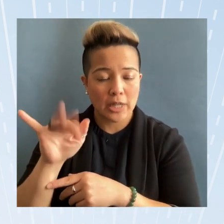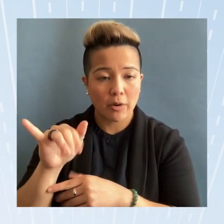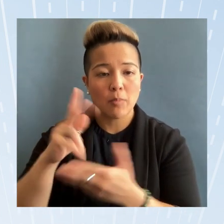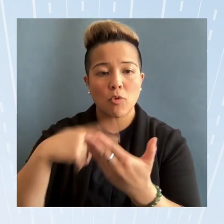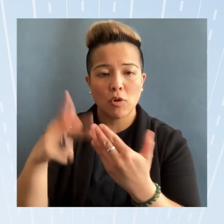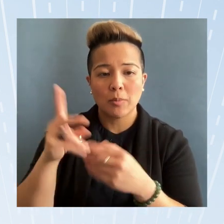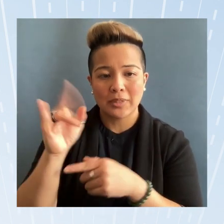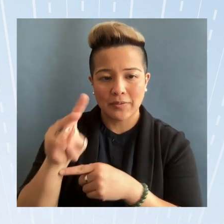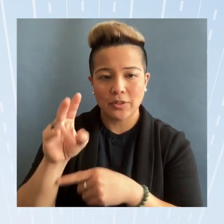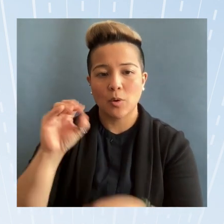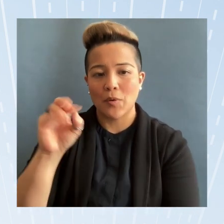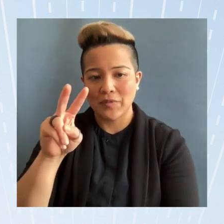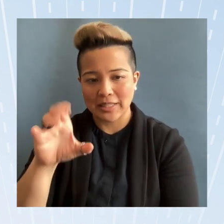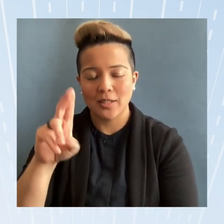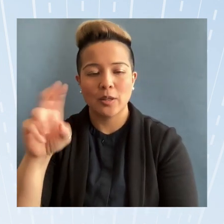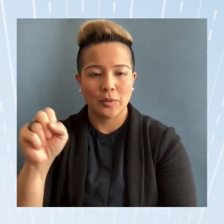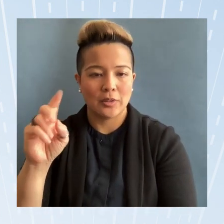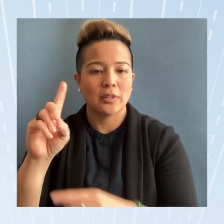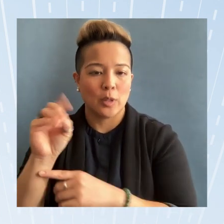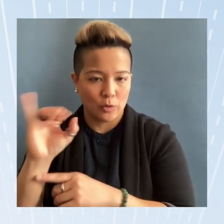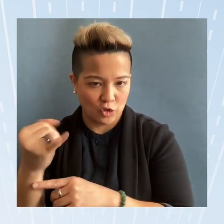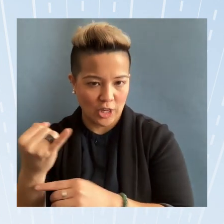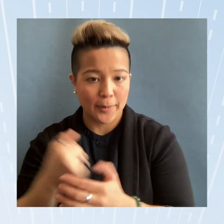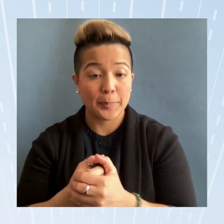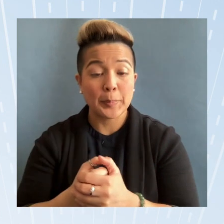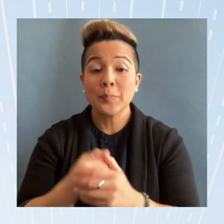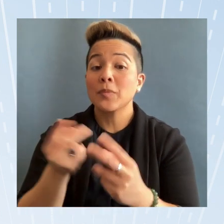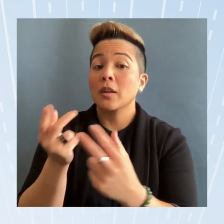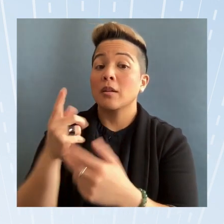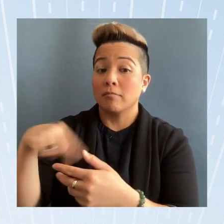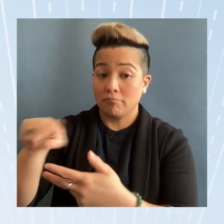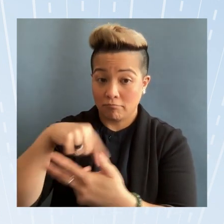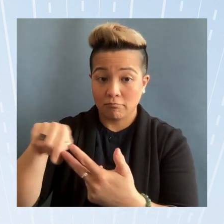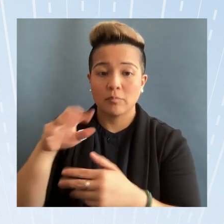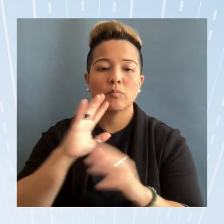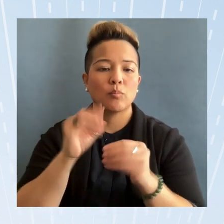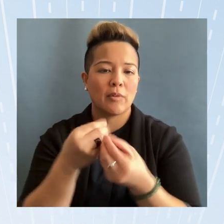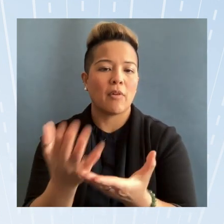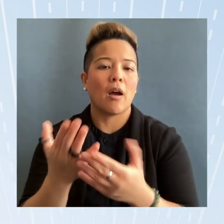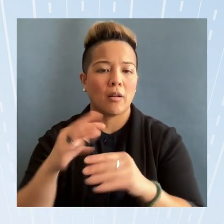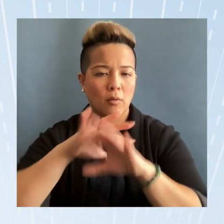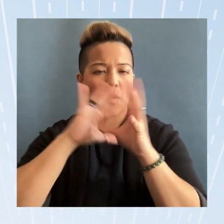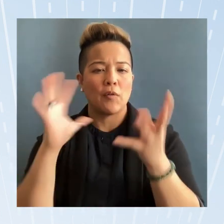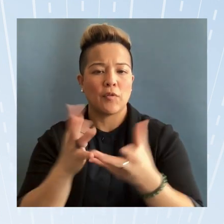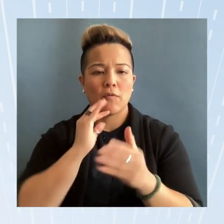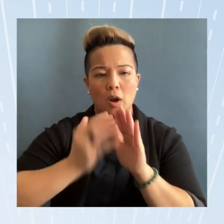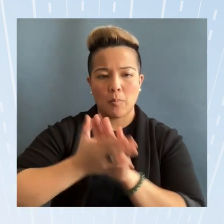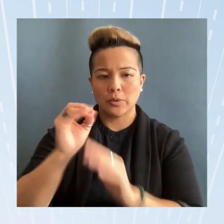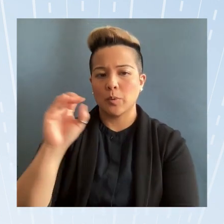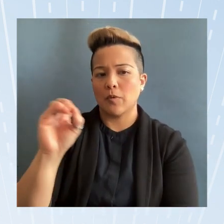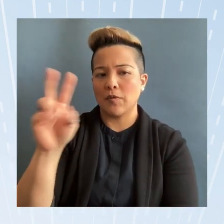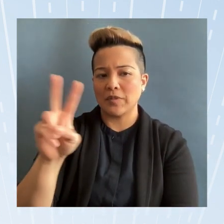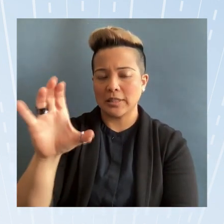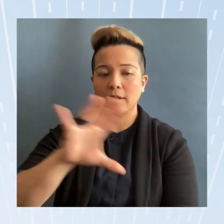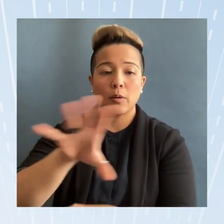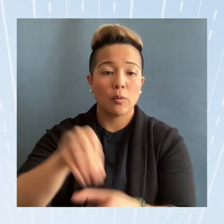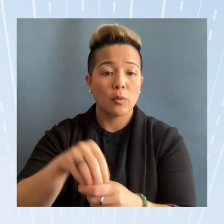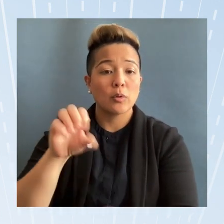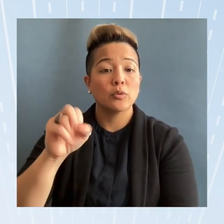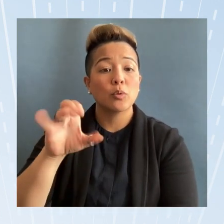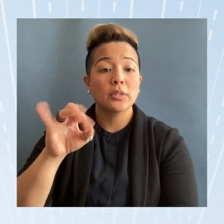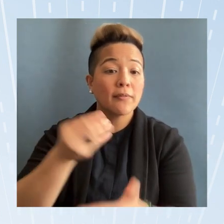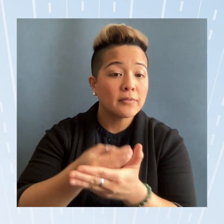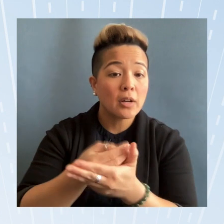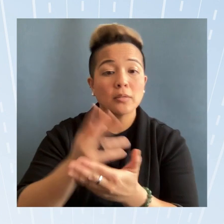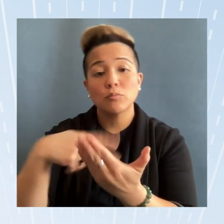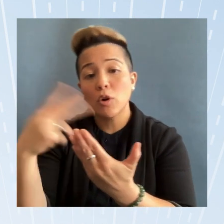OVC U.S. of Justice they provided an overview of the operations of OVC including sources of funds programs